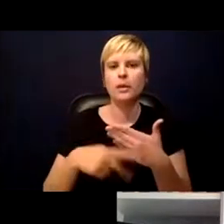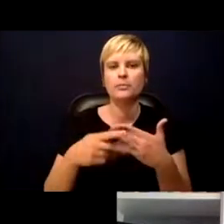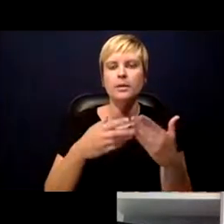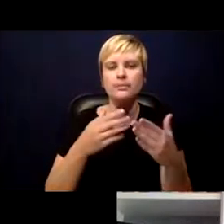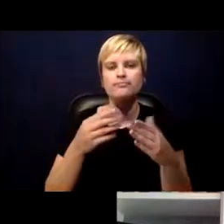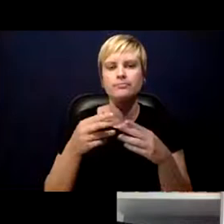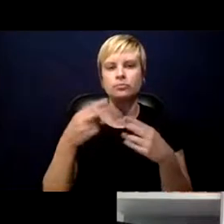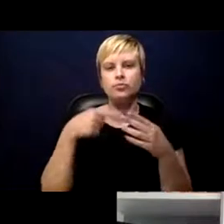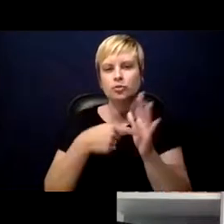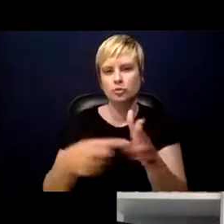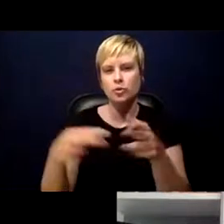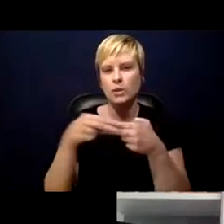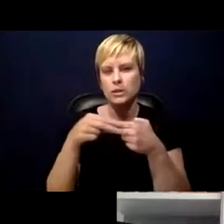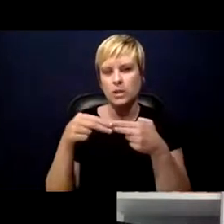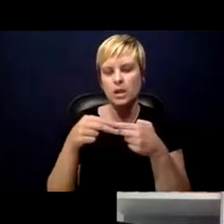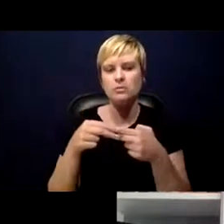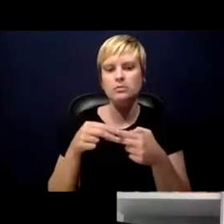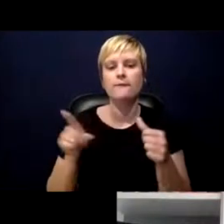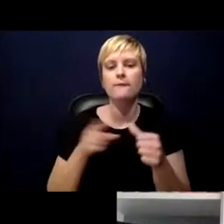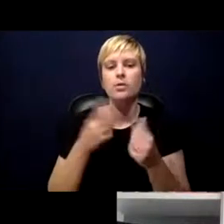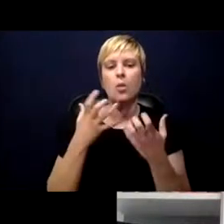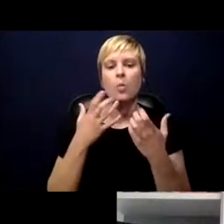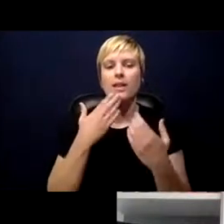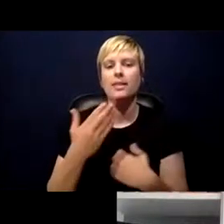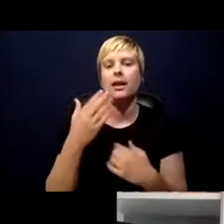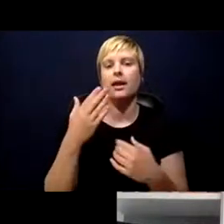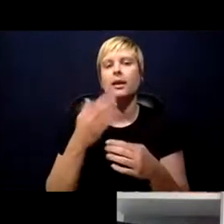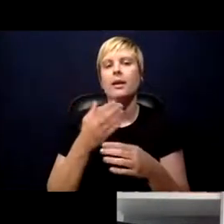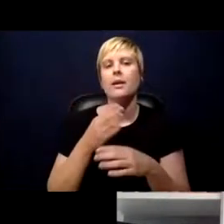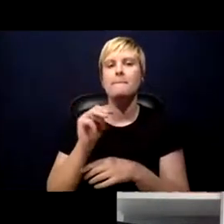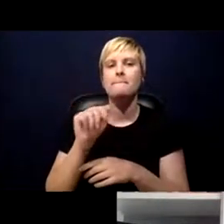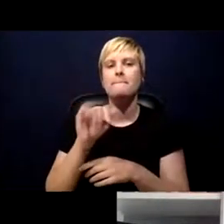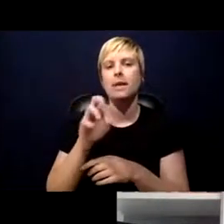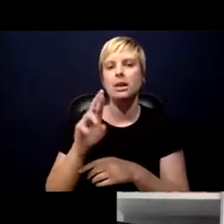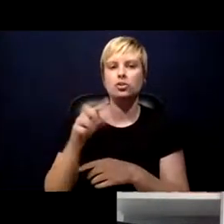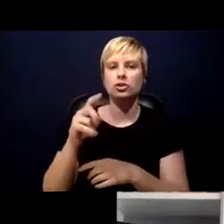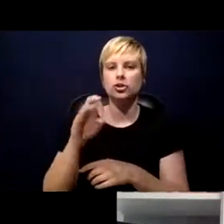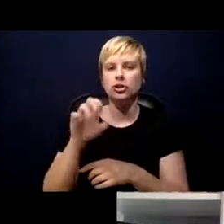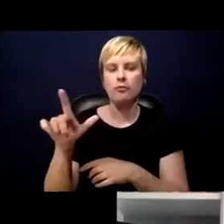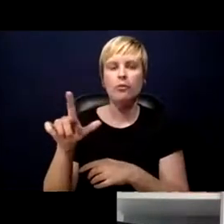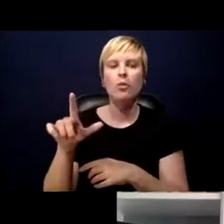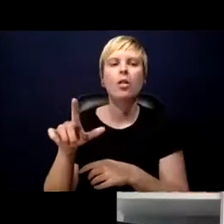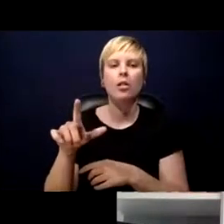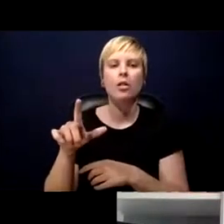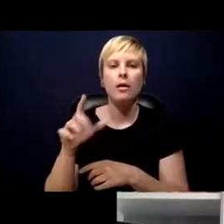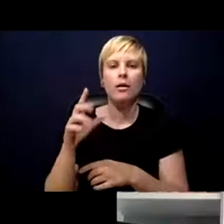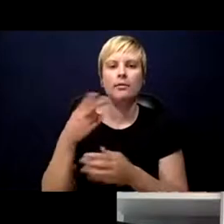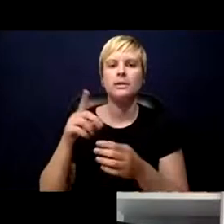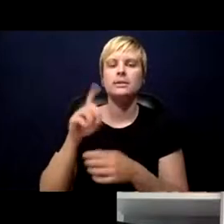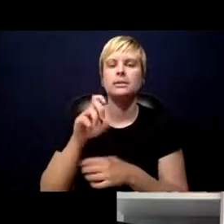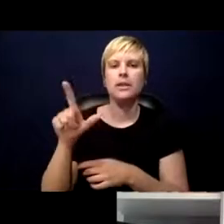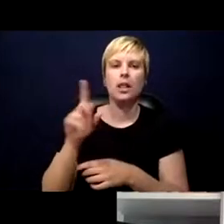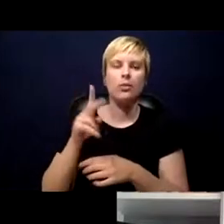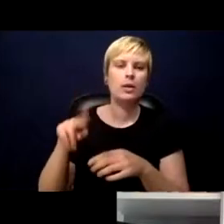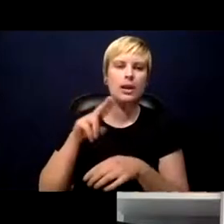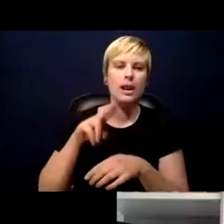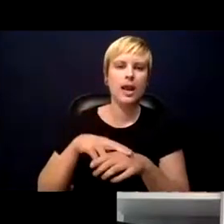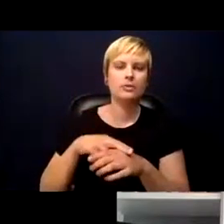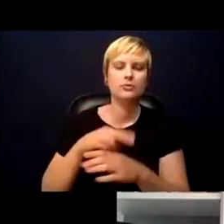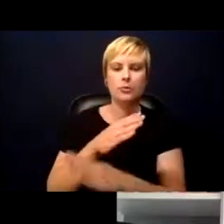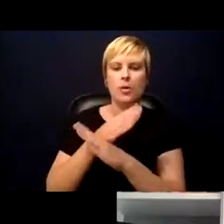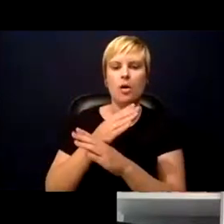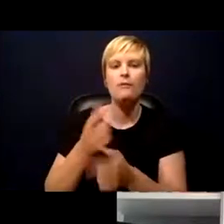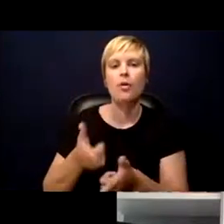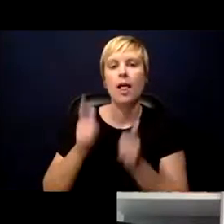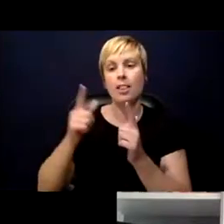I want to thank Major General Michael Berry of the Delaware National Guard for allowing the men and women of the Guard to support our contact tracing